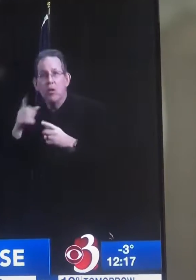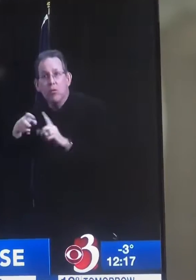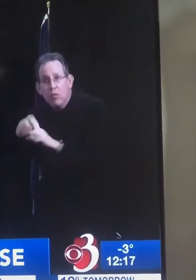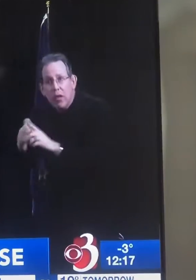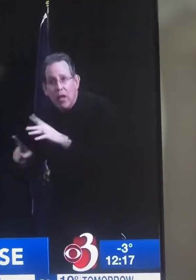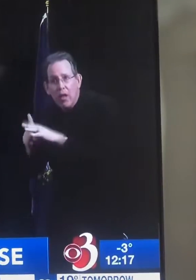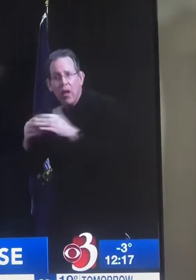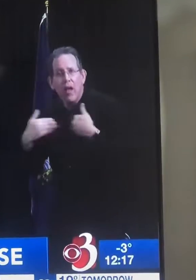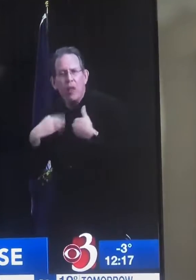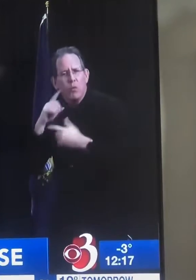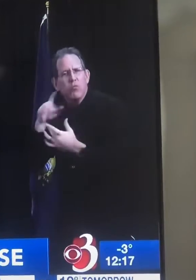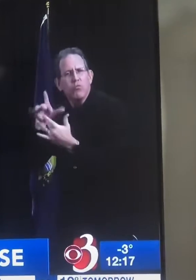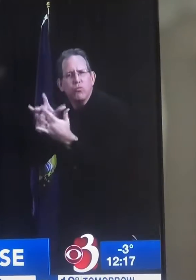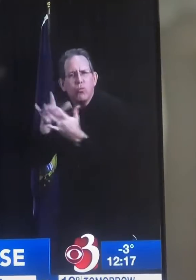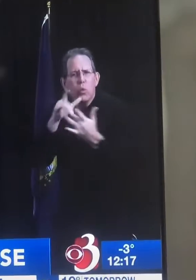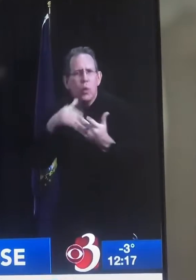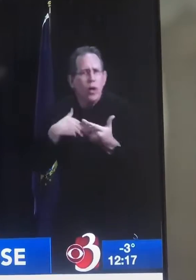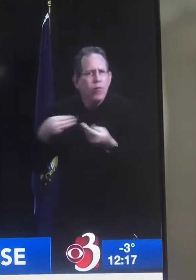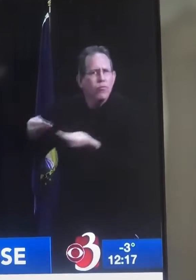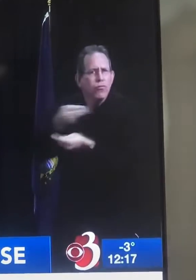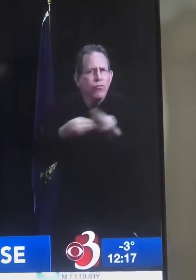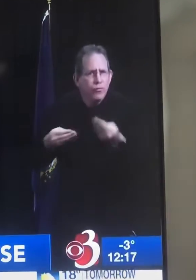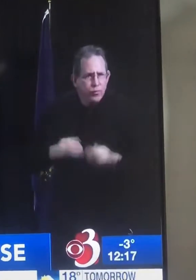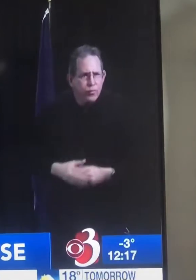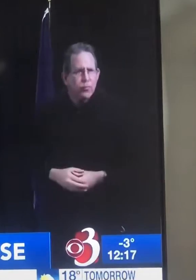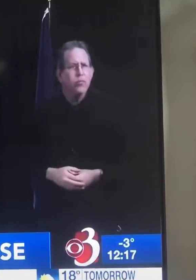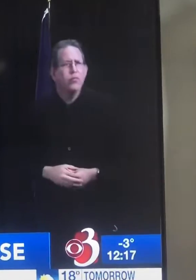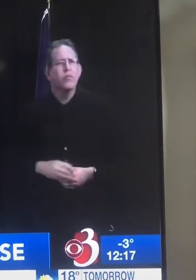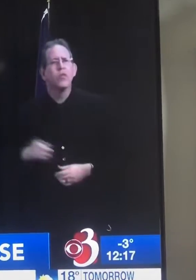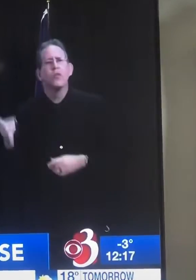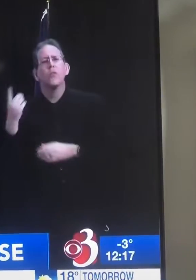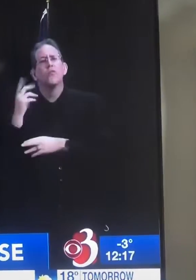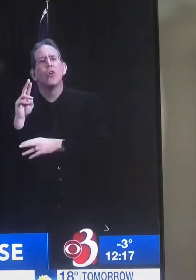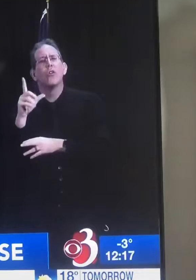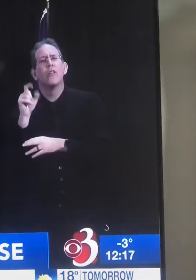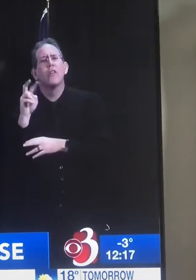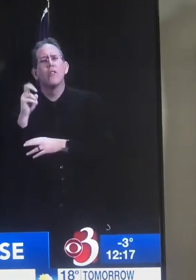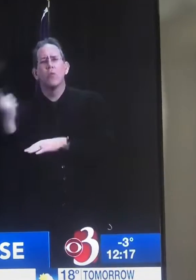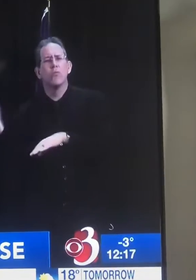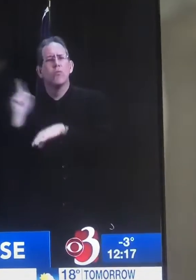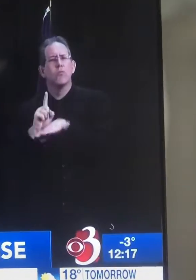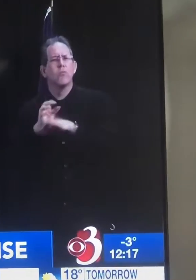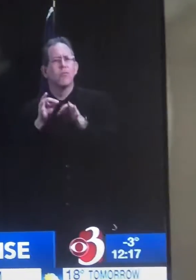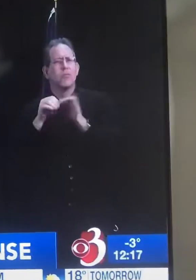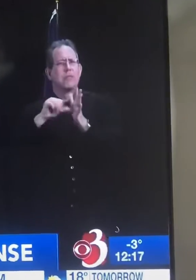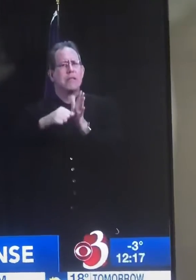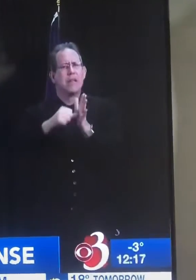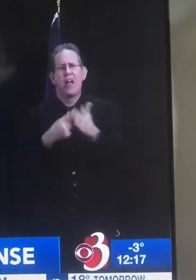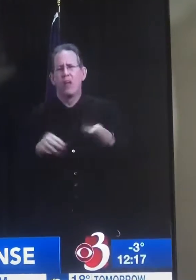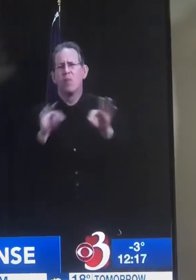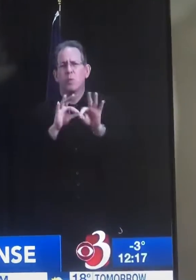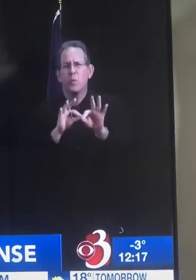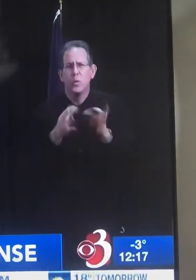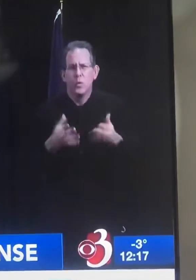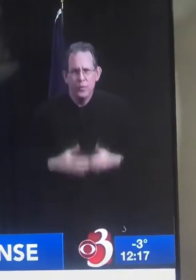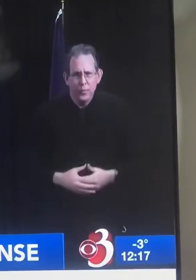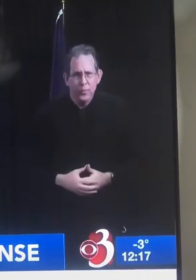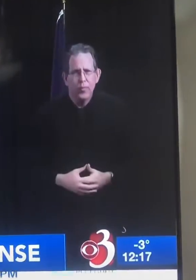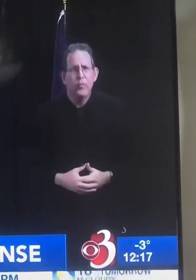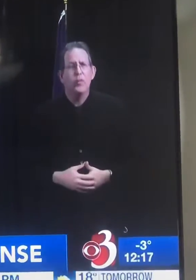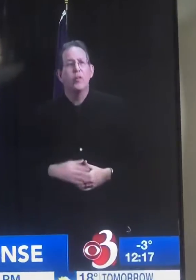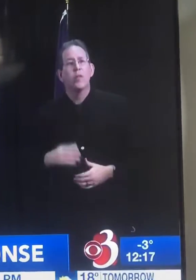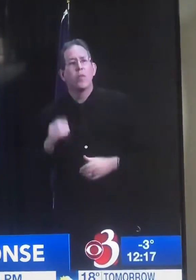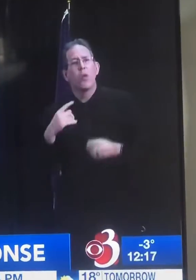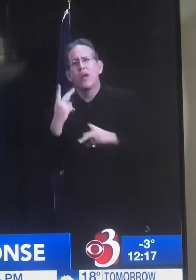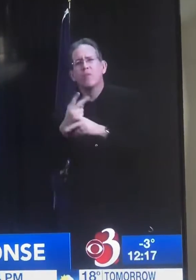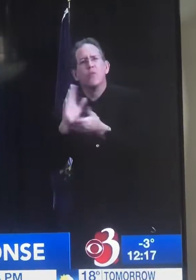makes this shift essential to supporting school operations and preventing further spread. Is he lying to the American